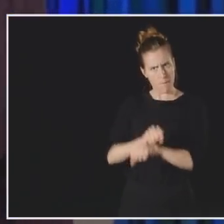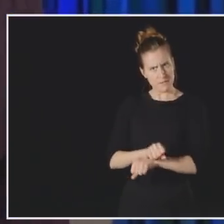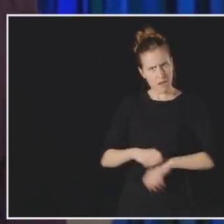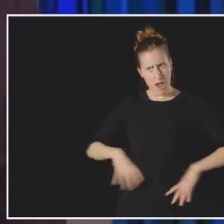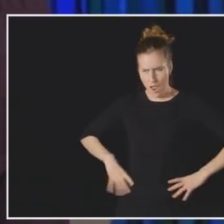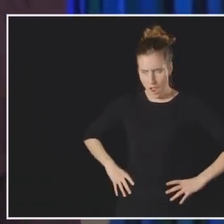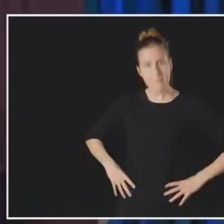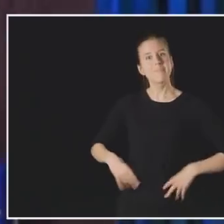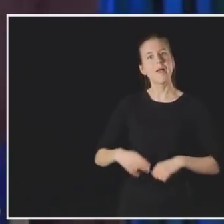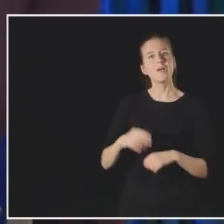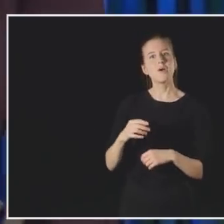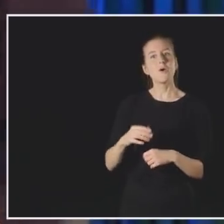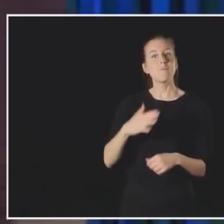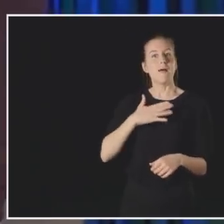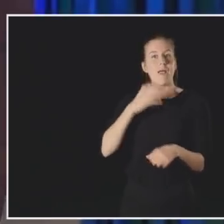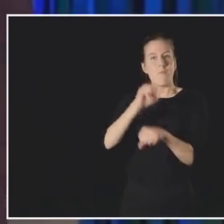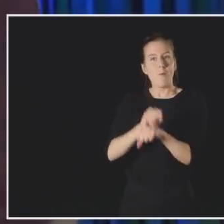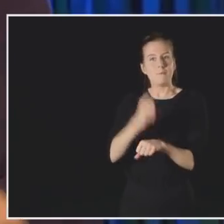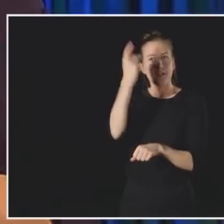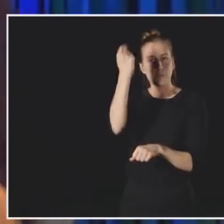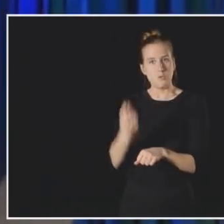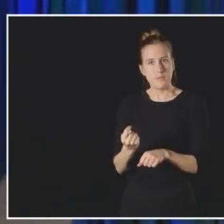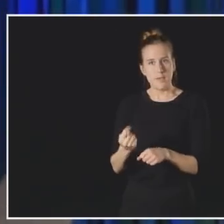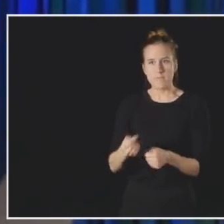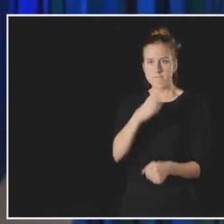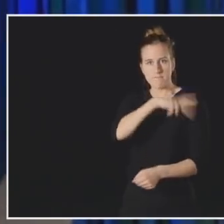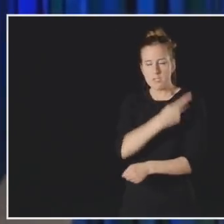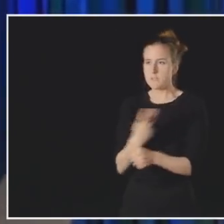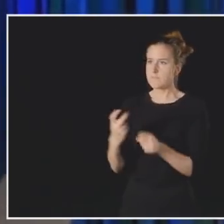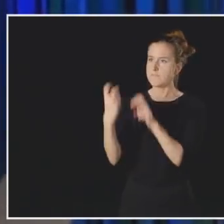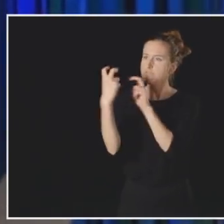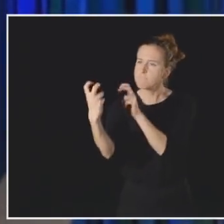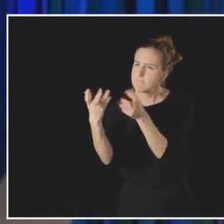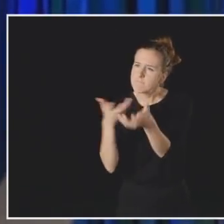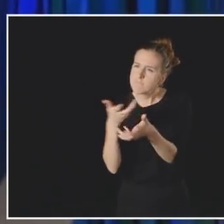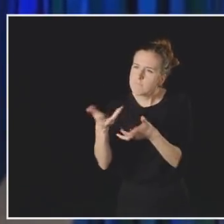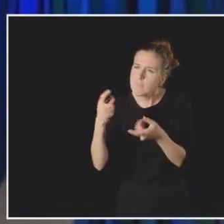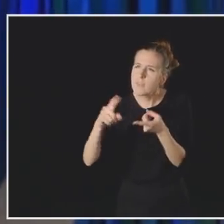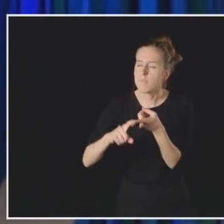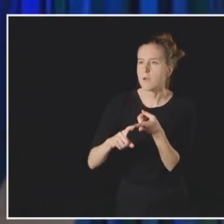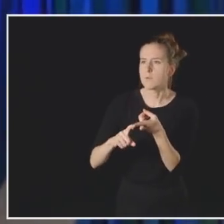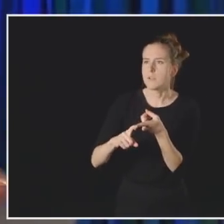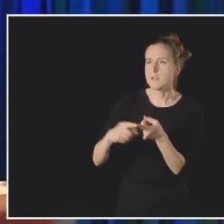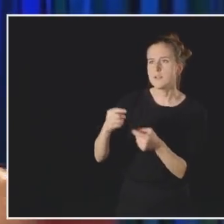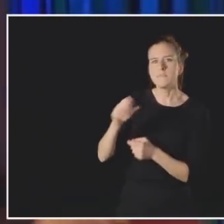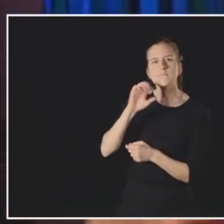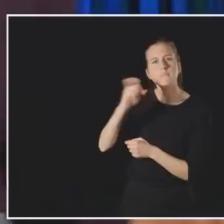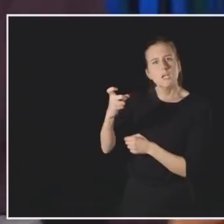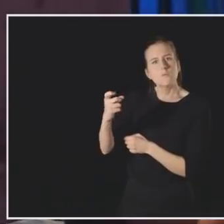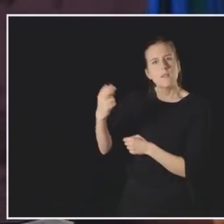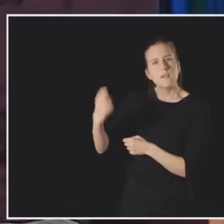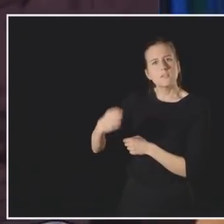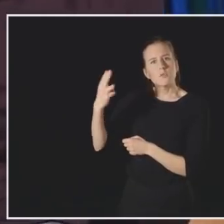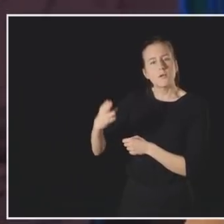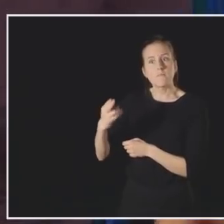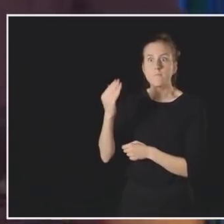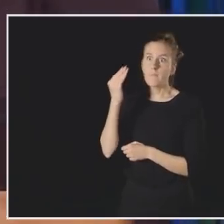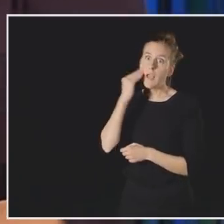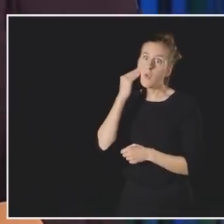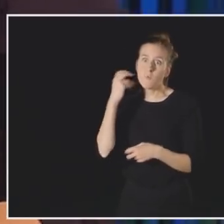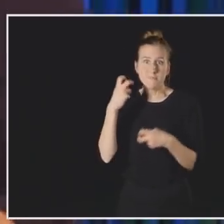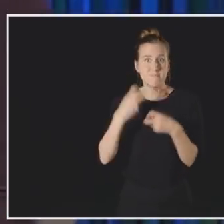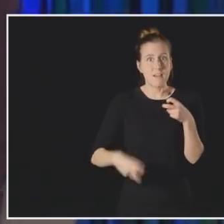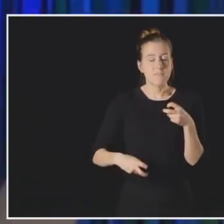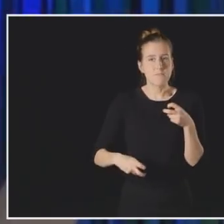On Taco Tuesday, I asked my patients about their sexual history. The stigma around sexuality permeates everything,